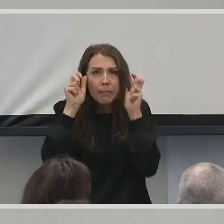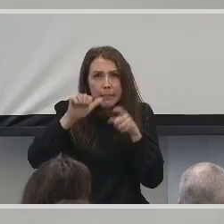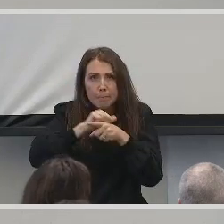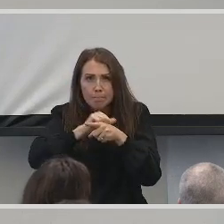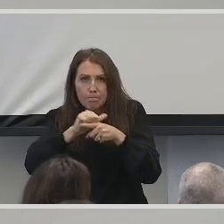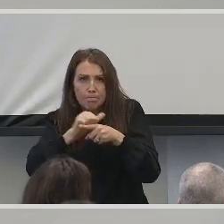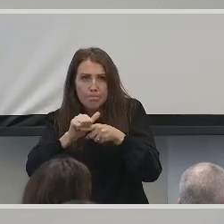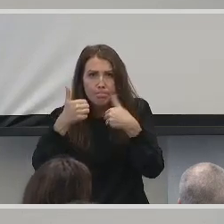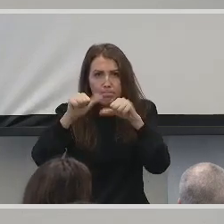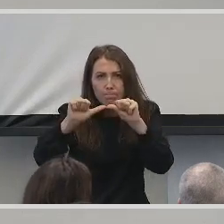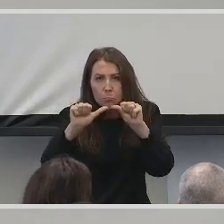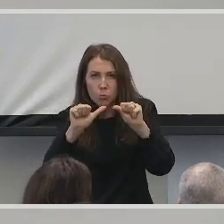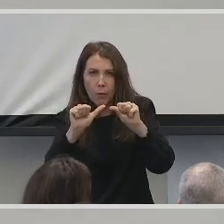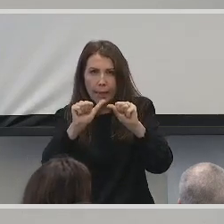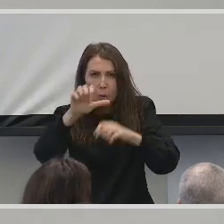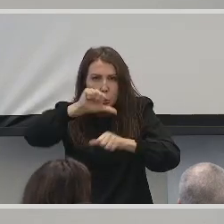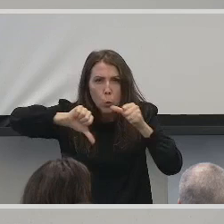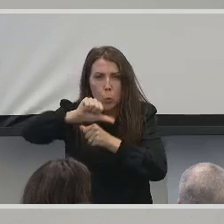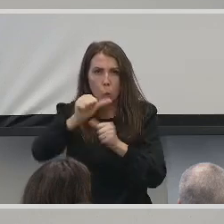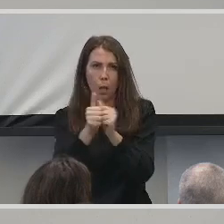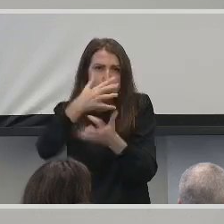and attempts at socialization.